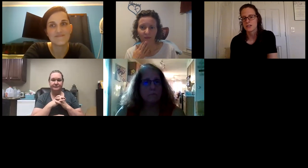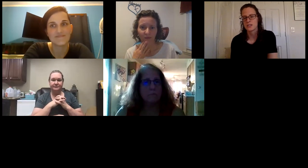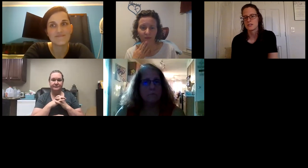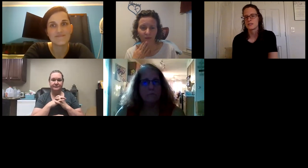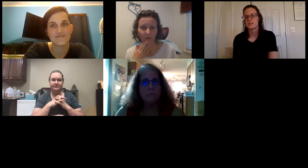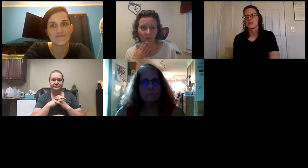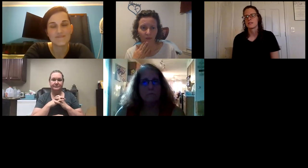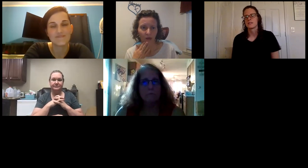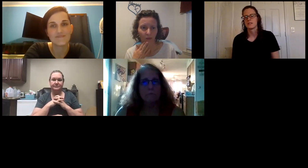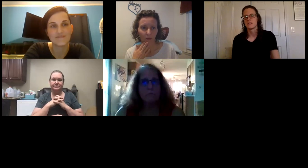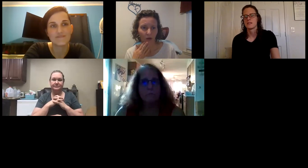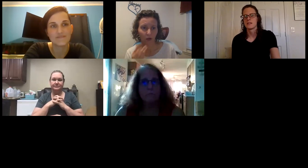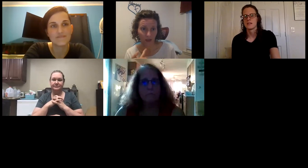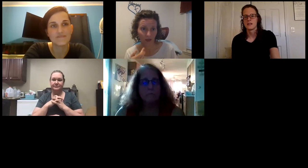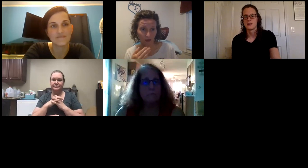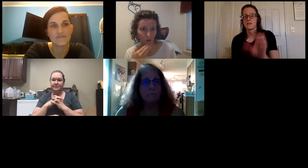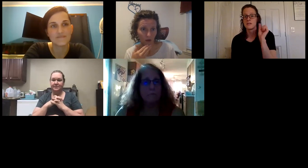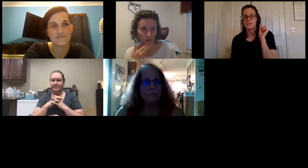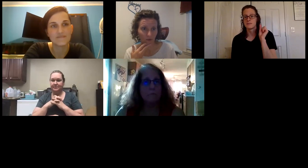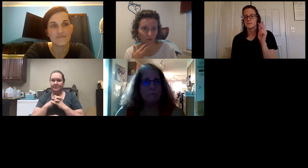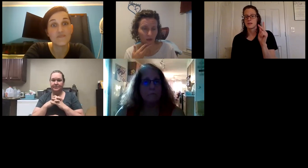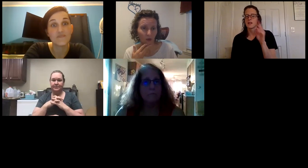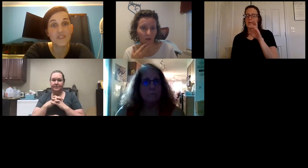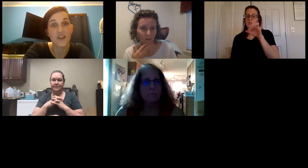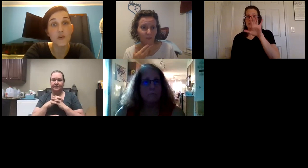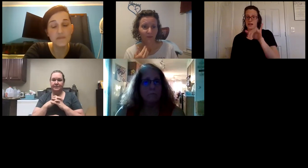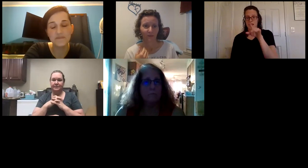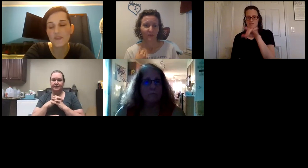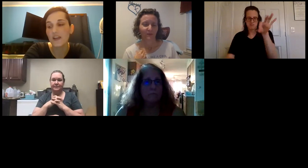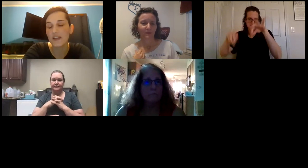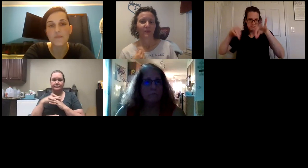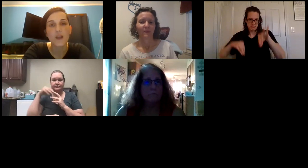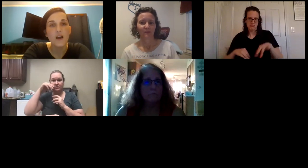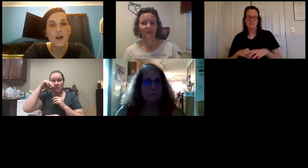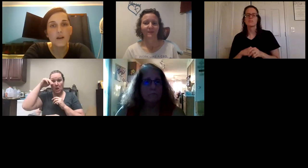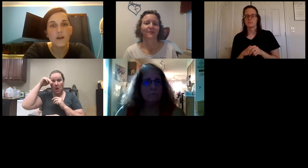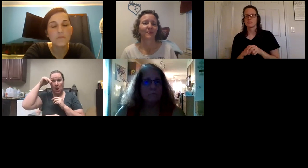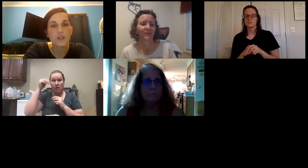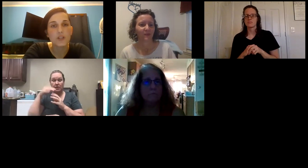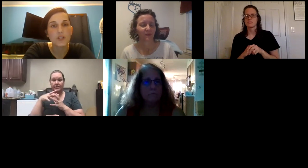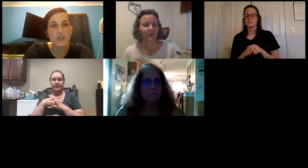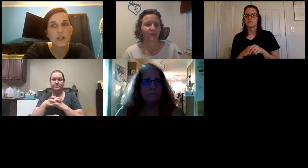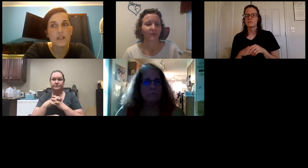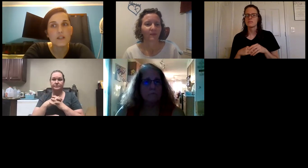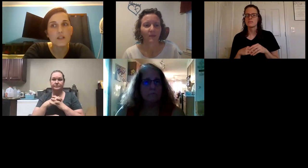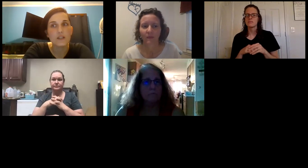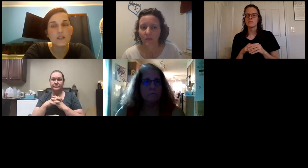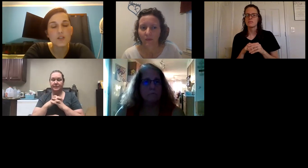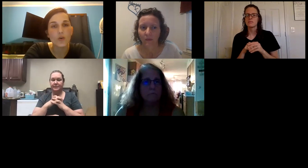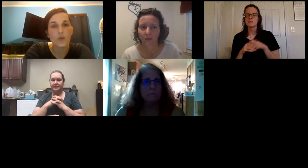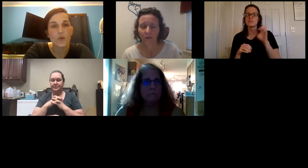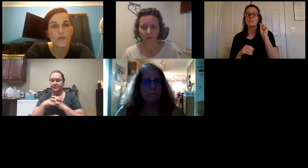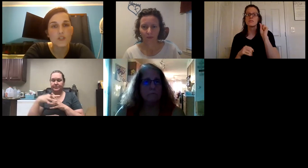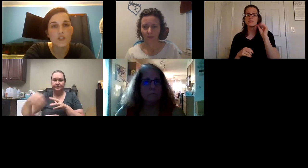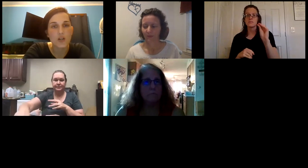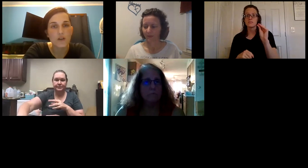connections yep i'll let you take this britney if that's okay um so